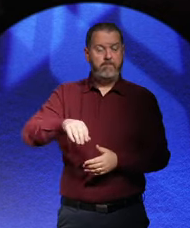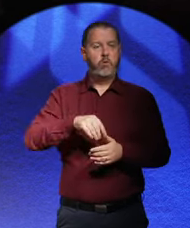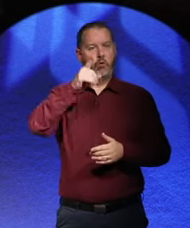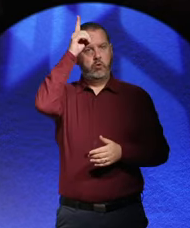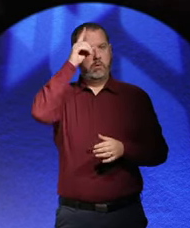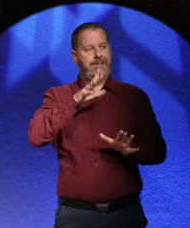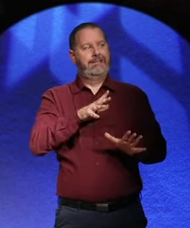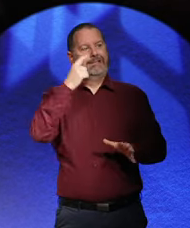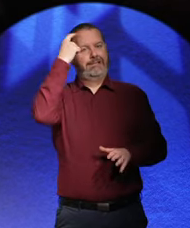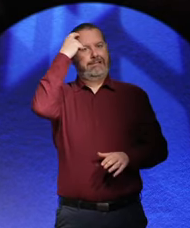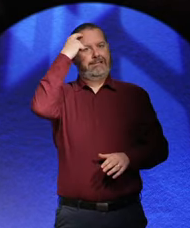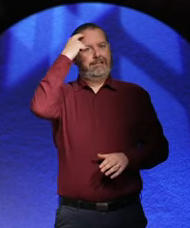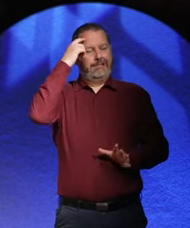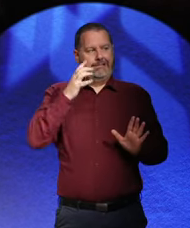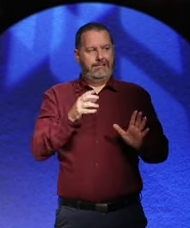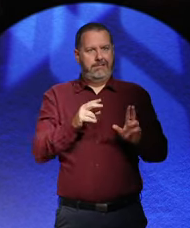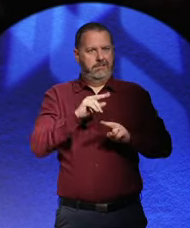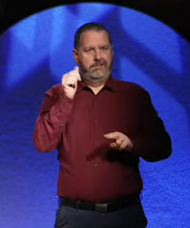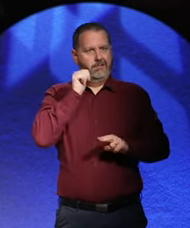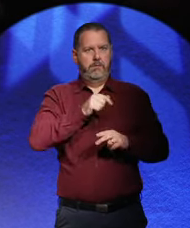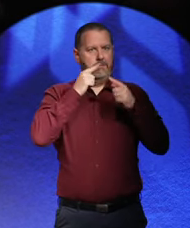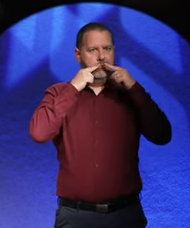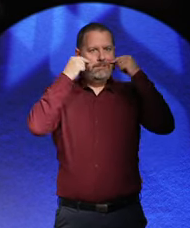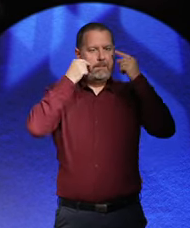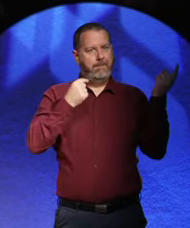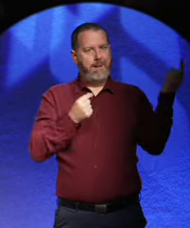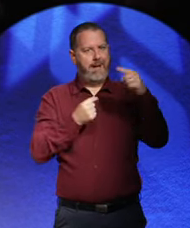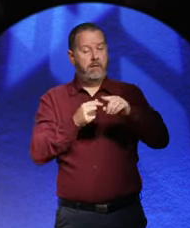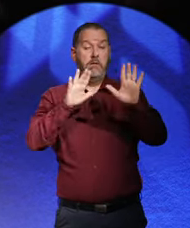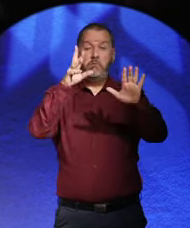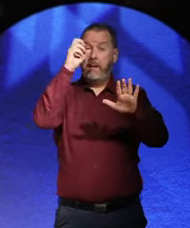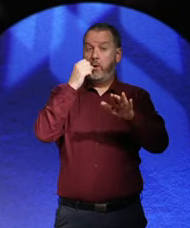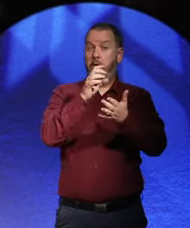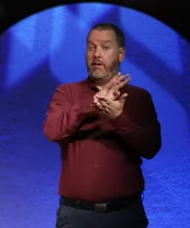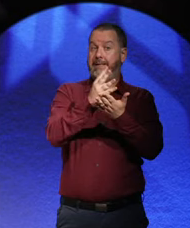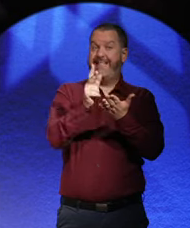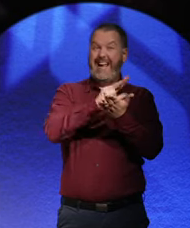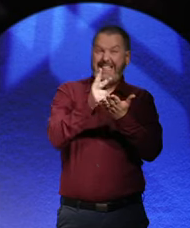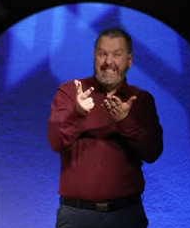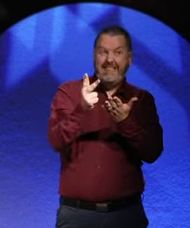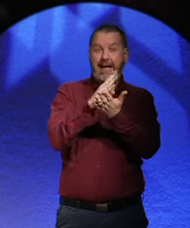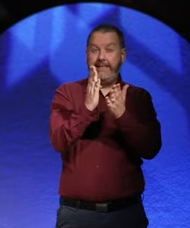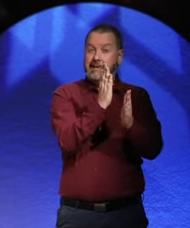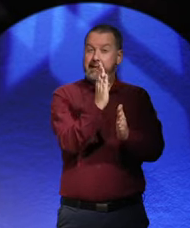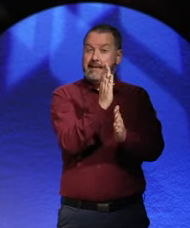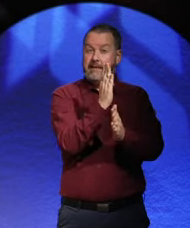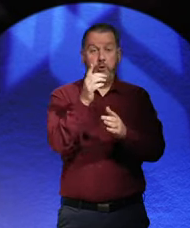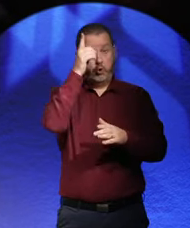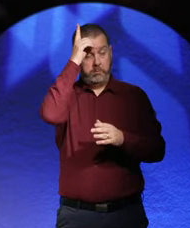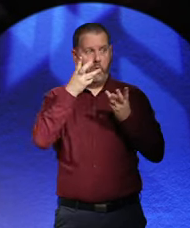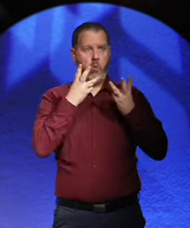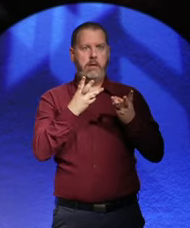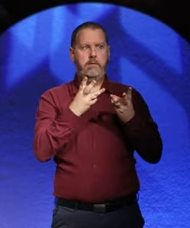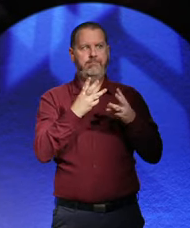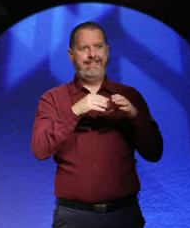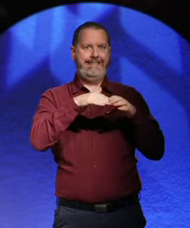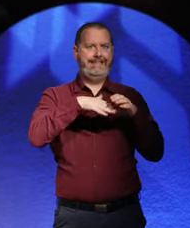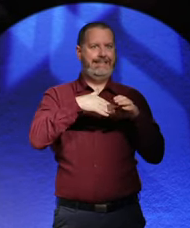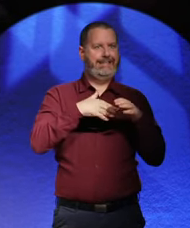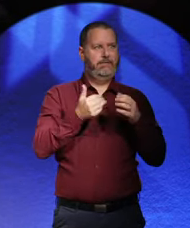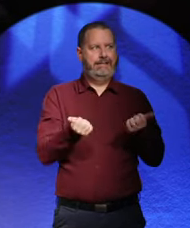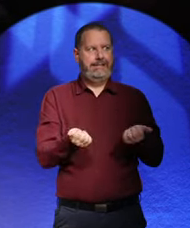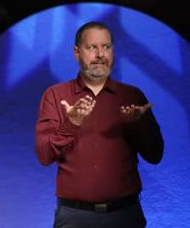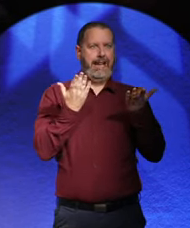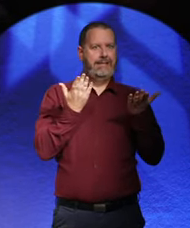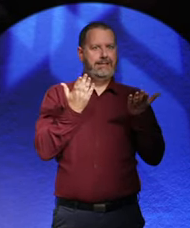kept that in mind. And remember, in 1918-19, they were looking for a lenient peace treaty. So they wanted